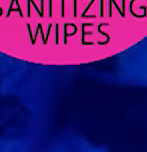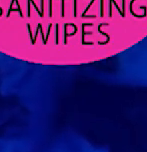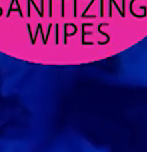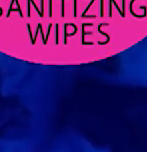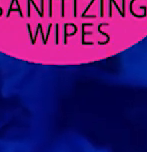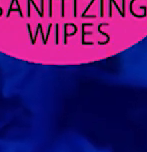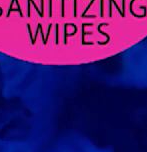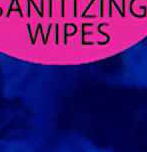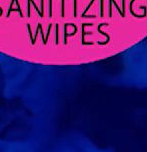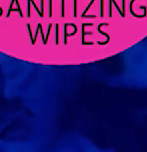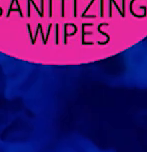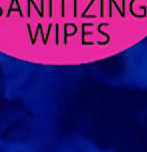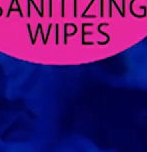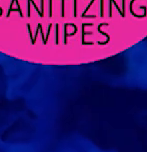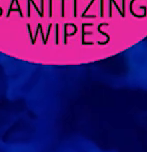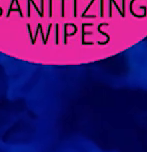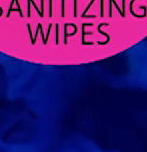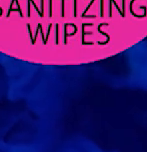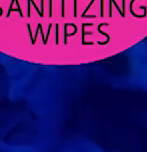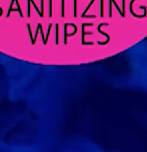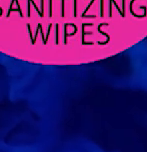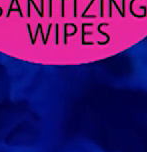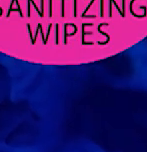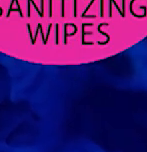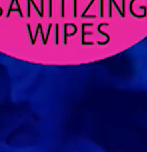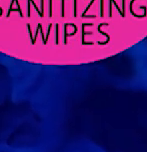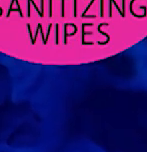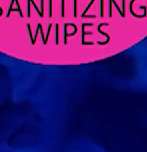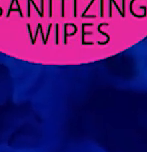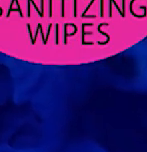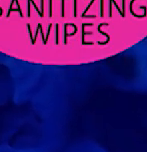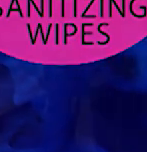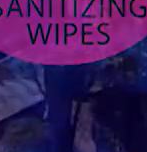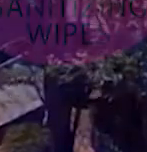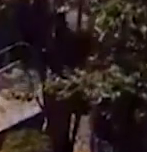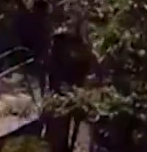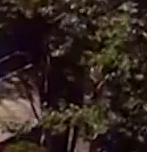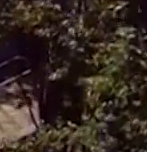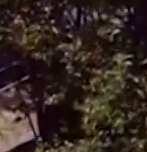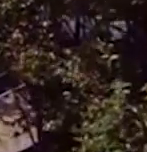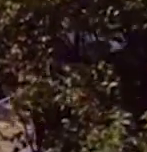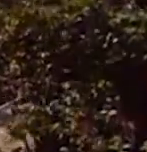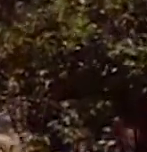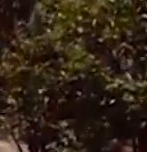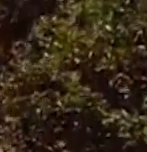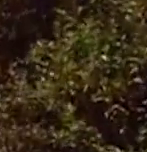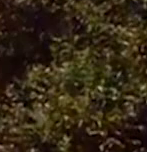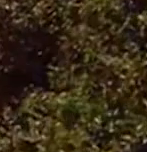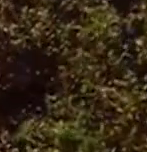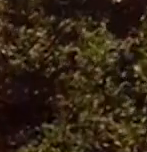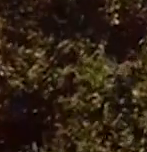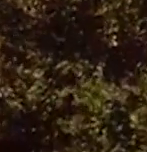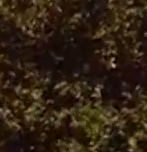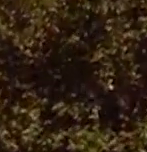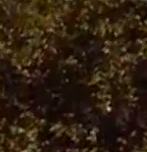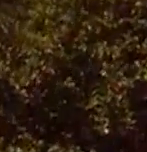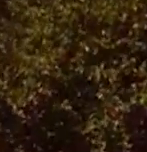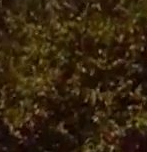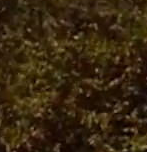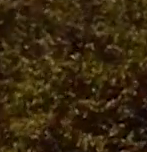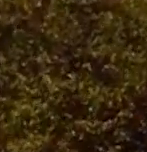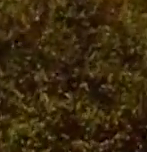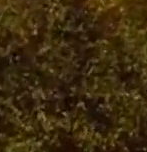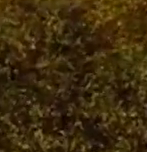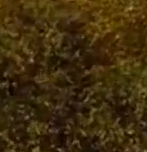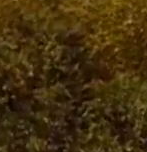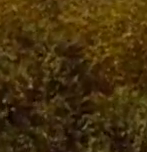oils and grease, nor are those sanitizing wipes down the drain. And while hunkering down at home is becoming the new way